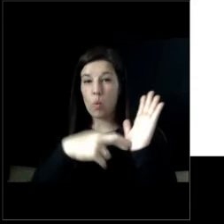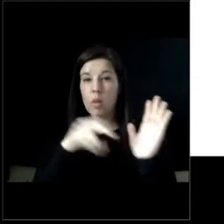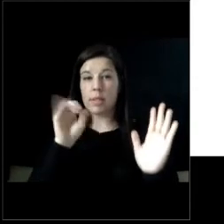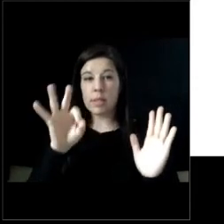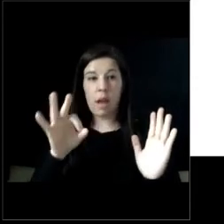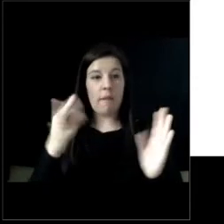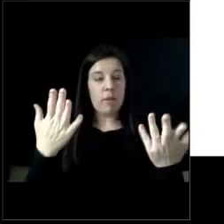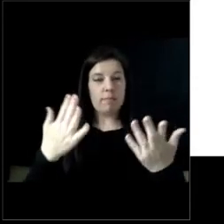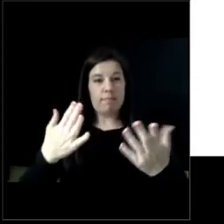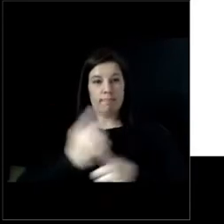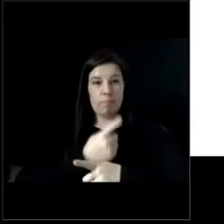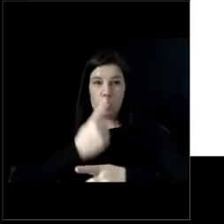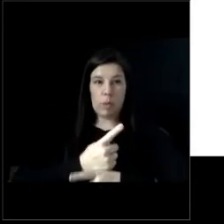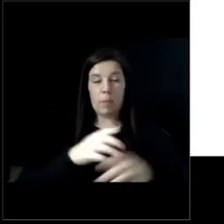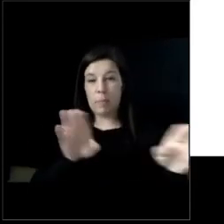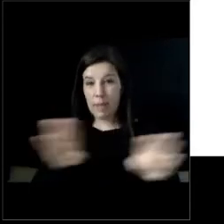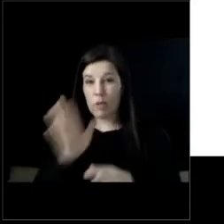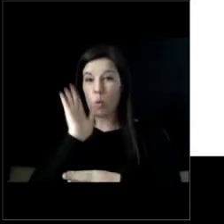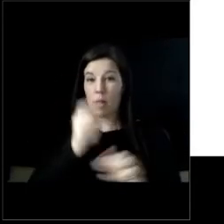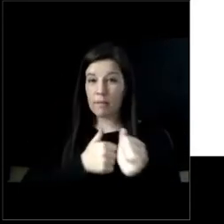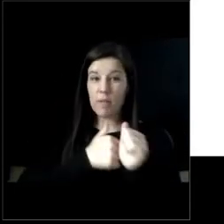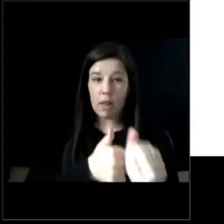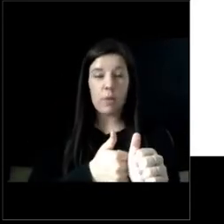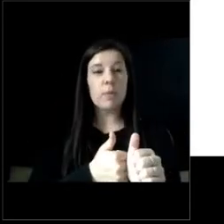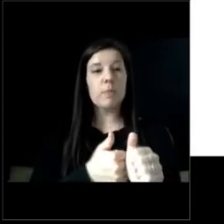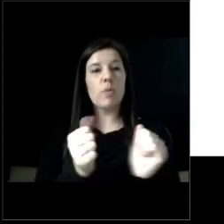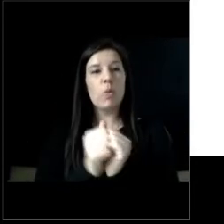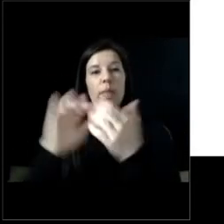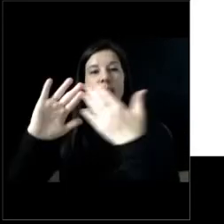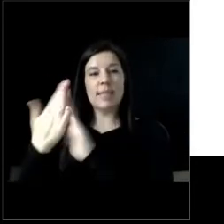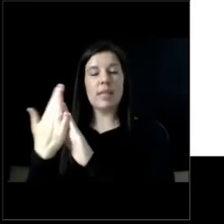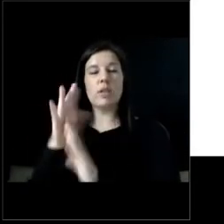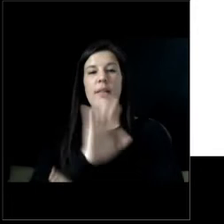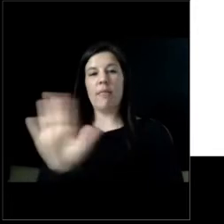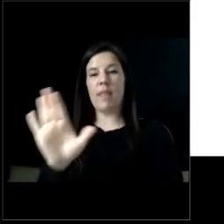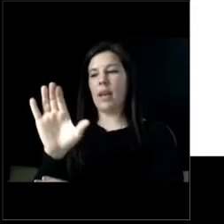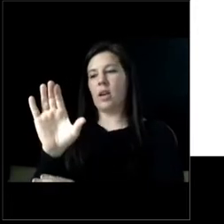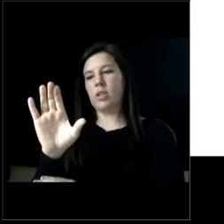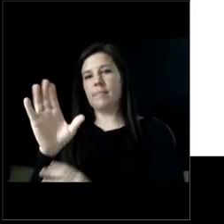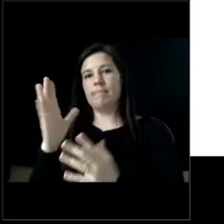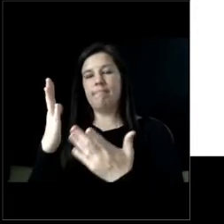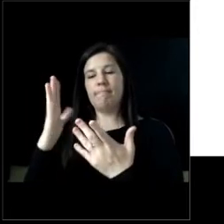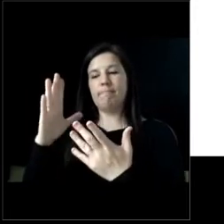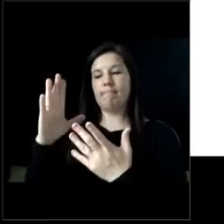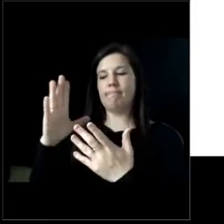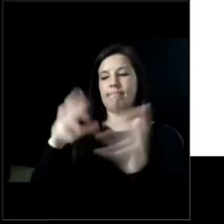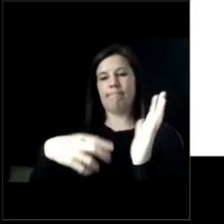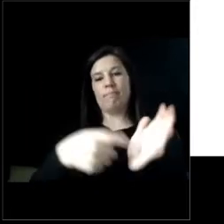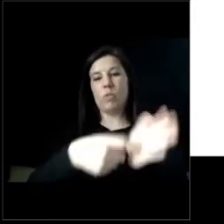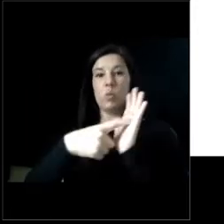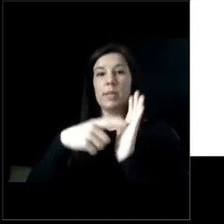decorum will be enforced in accordance with our city's decorum ordinance and Florida statute 871.01